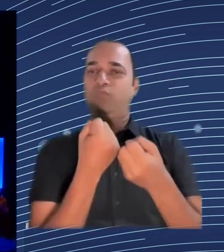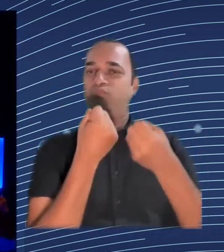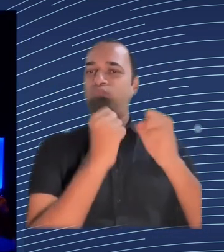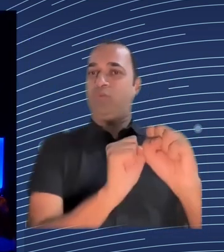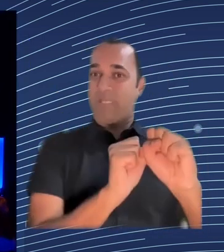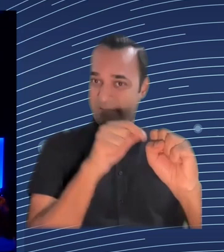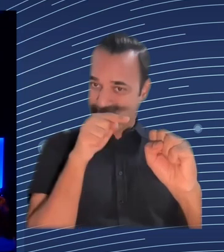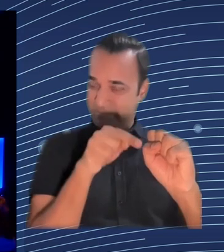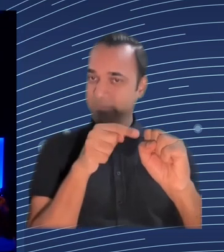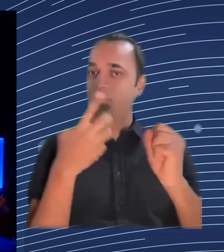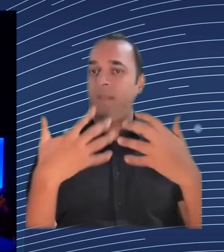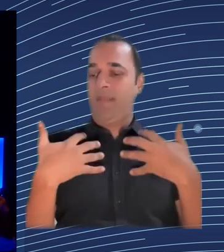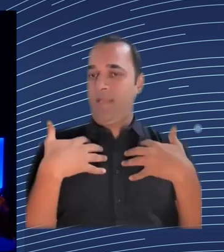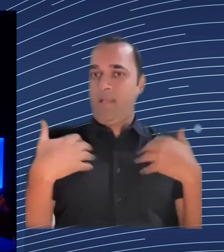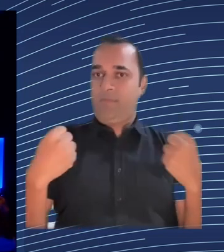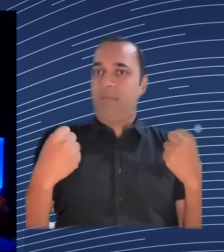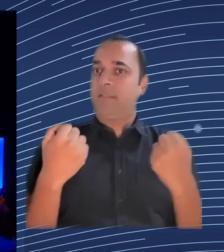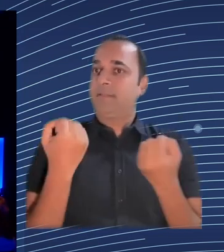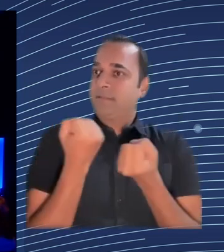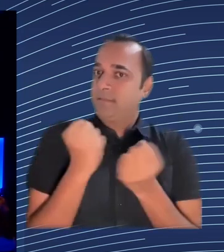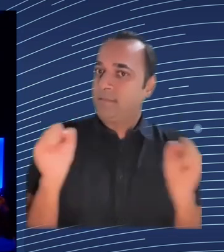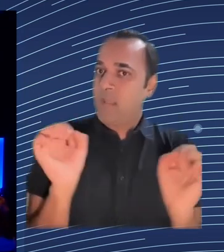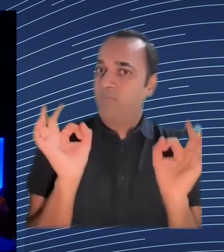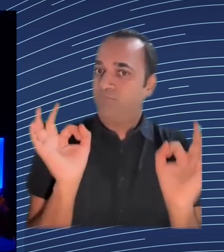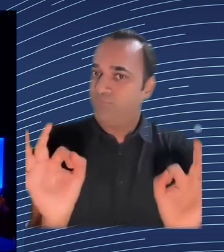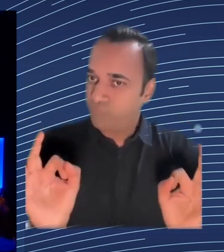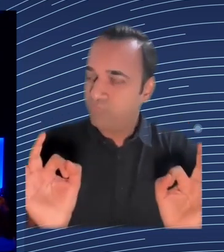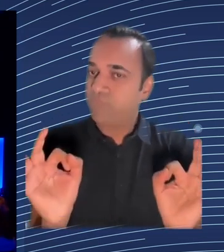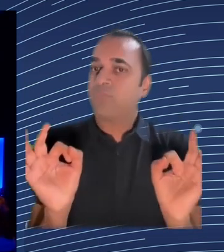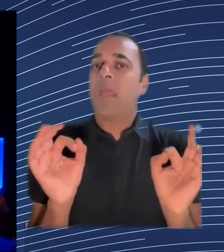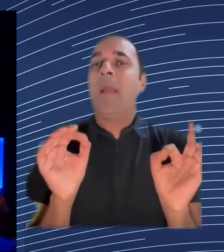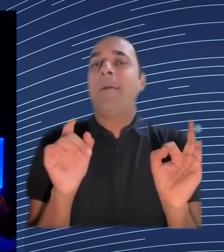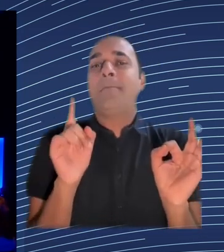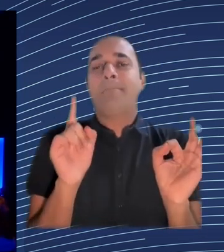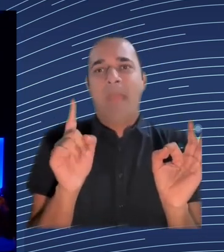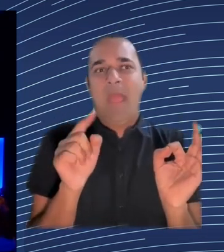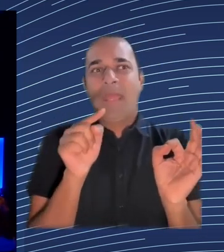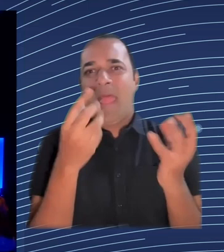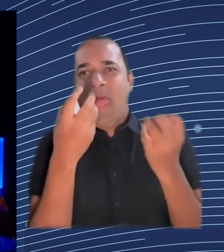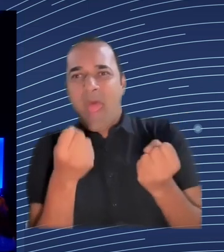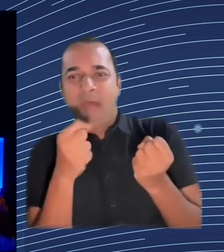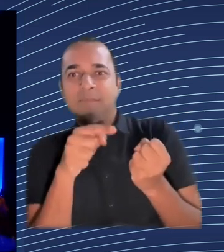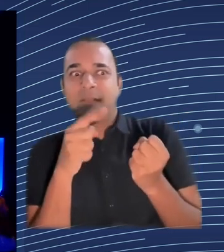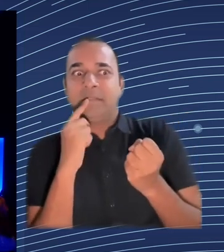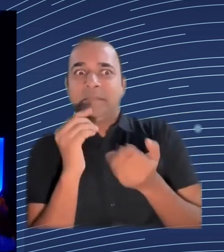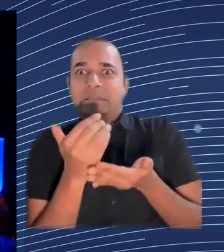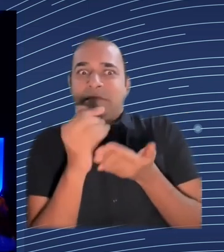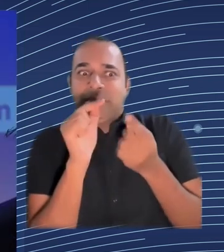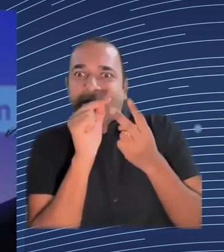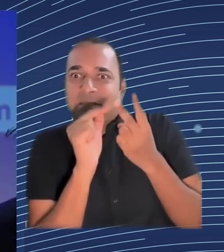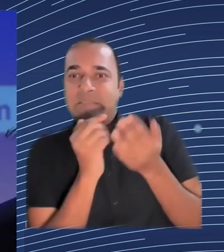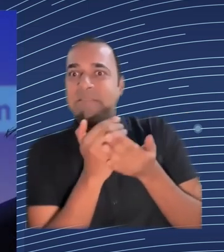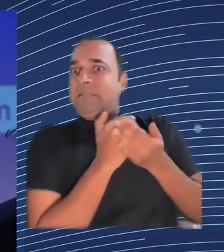issue it's a very good question because today I think this is how can we